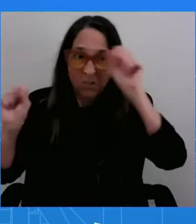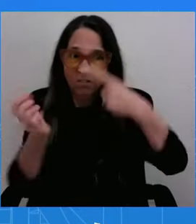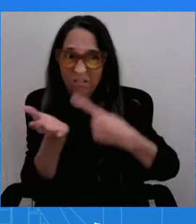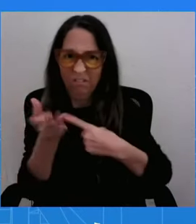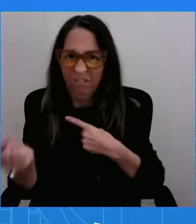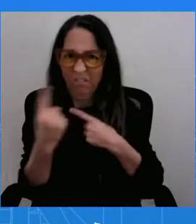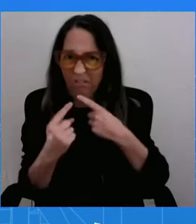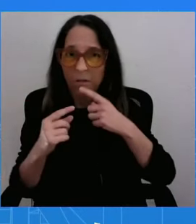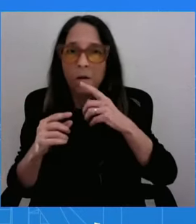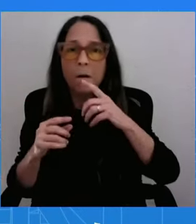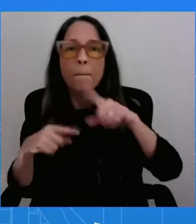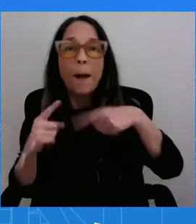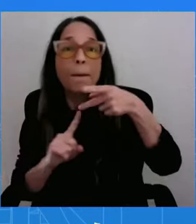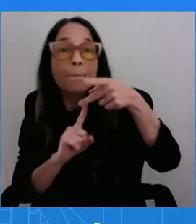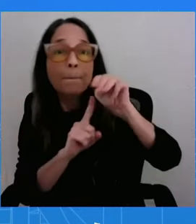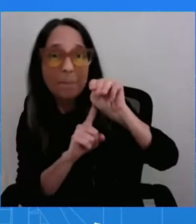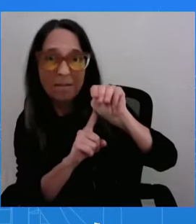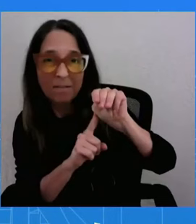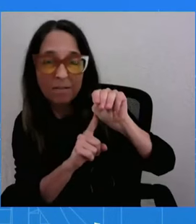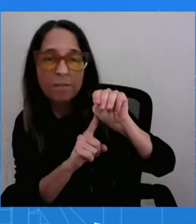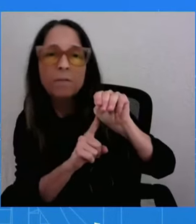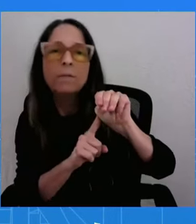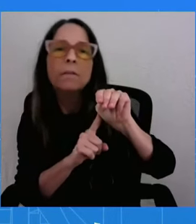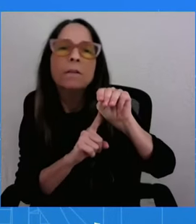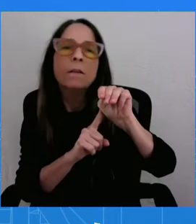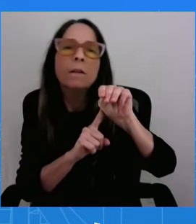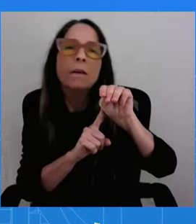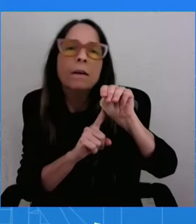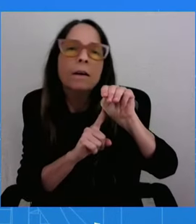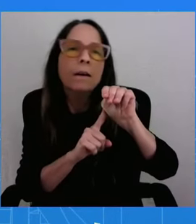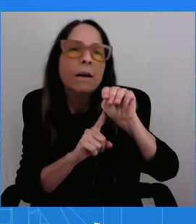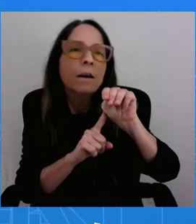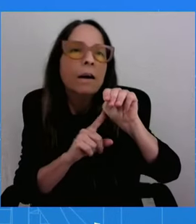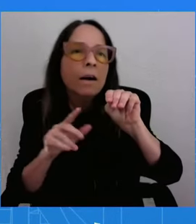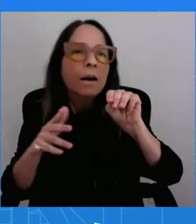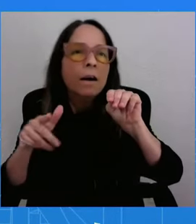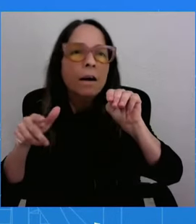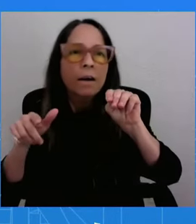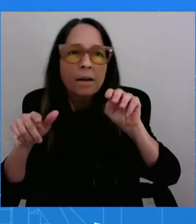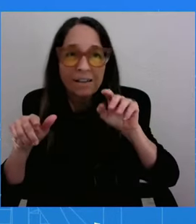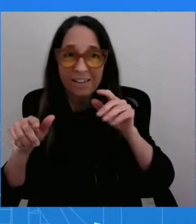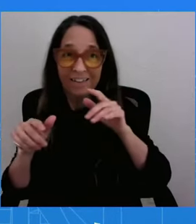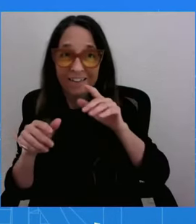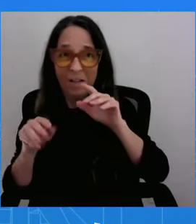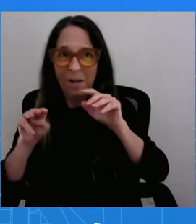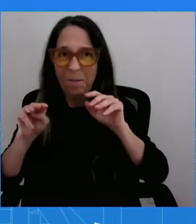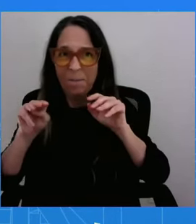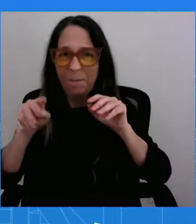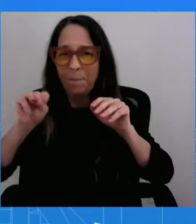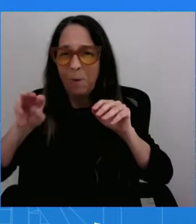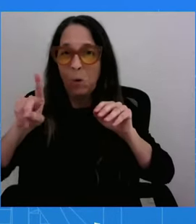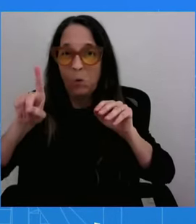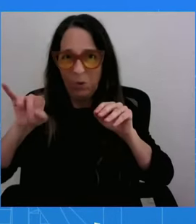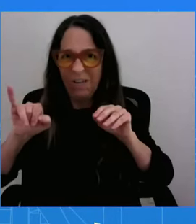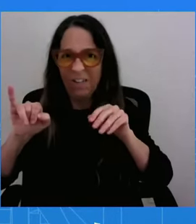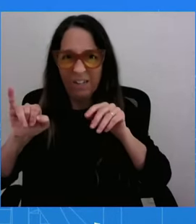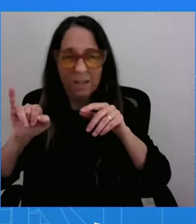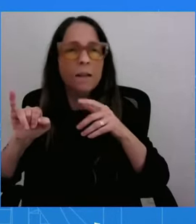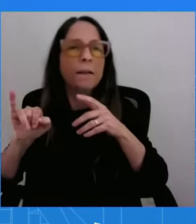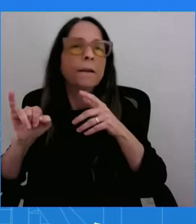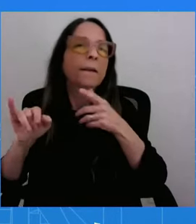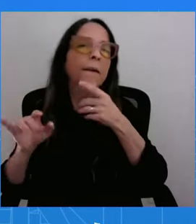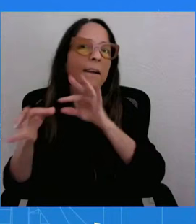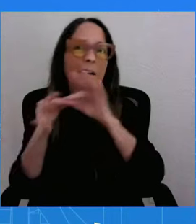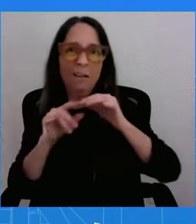can play a role in bringing peace, ending the war, and in what way it can do? Well, we certainly hope so. I mean, I've talked about this before. Any nation that